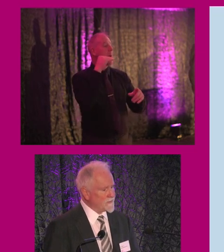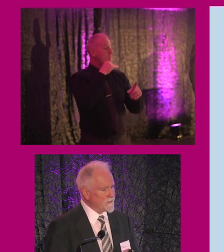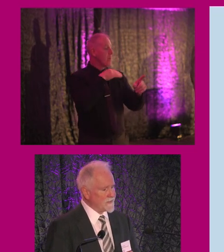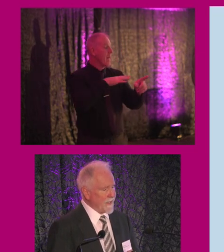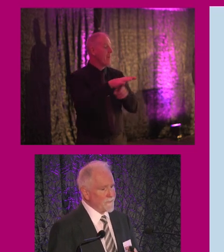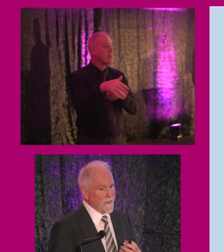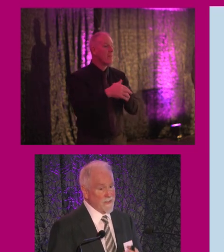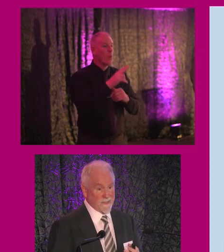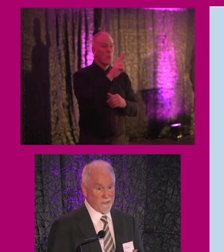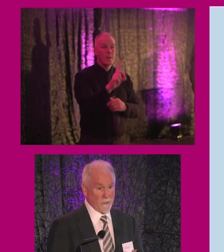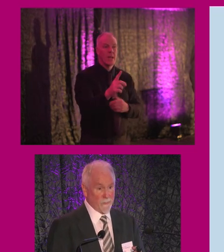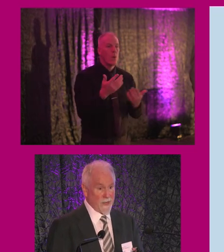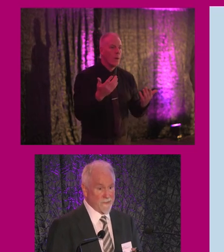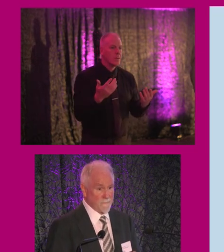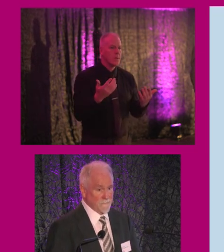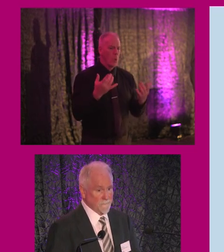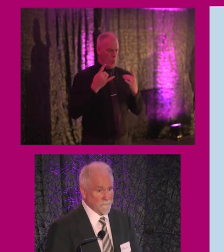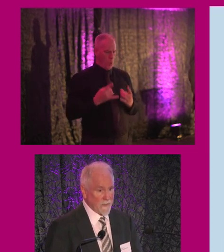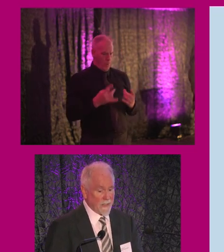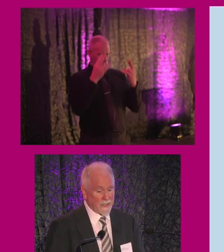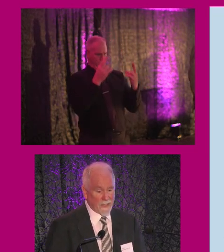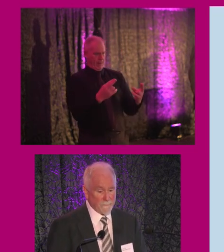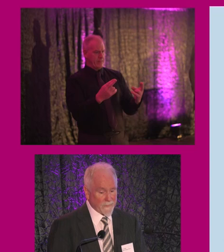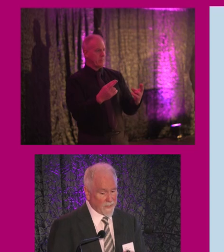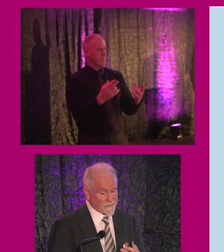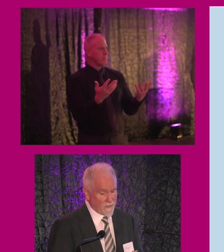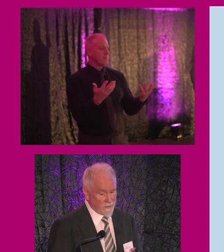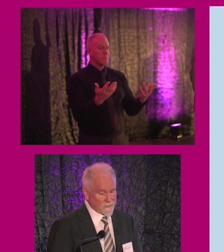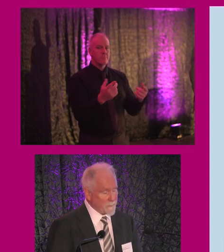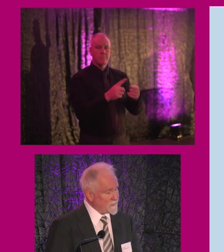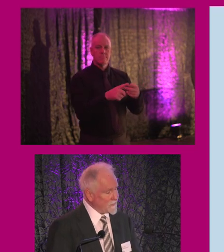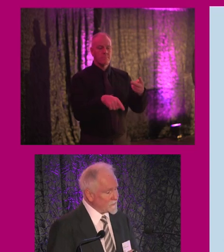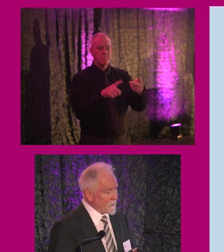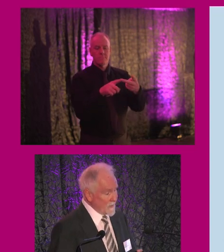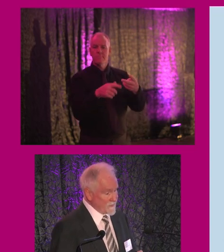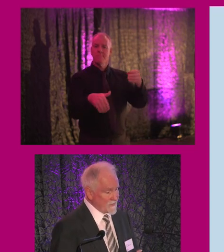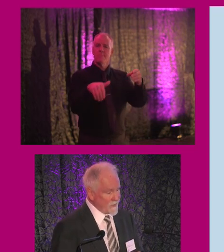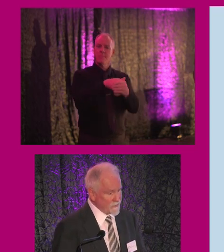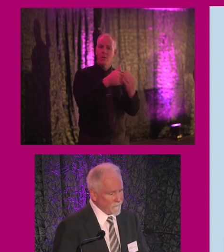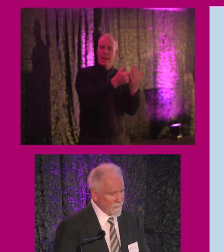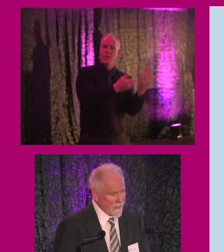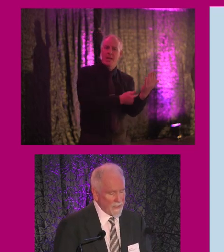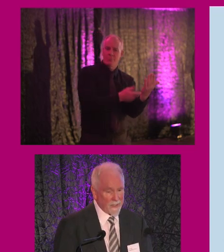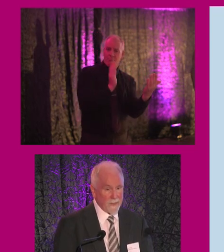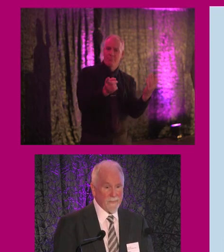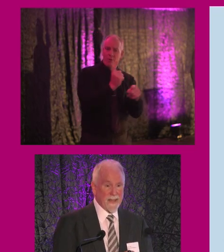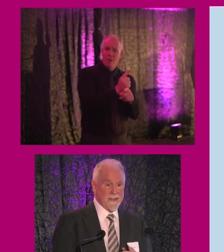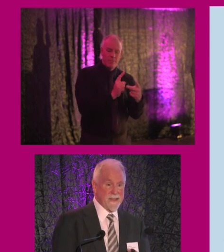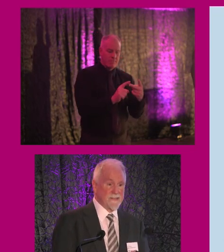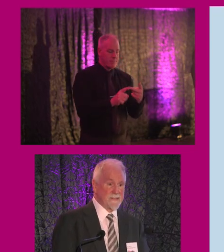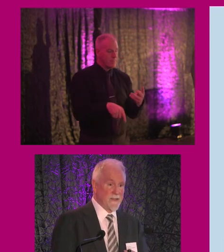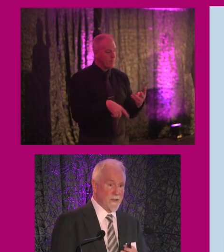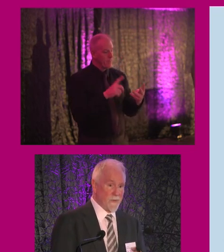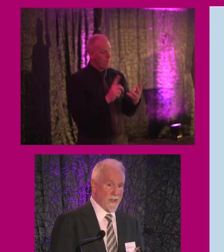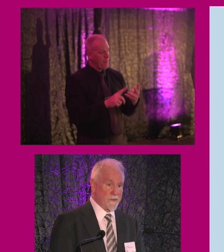universal design. It's a human right. It's also built into our legislation. It